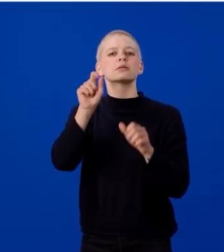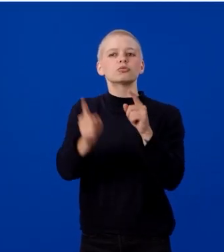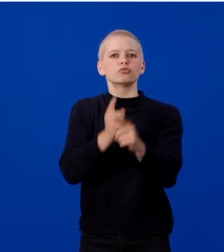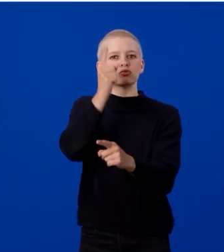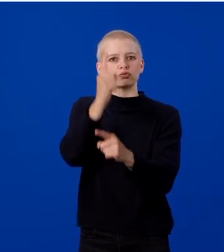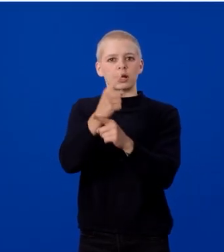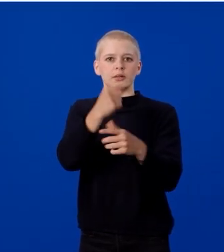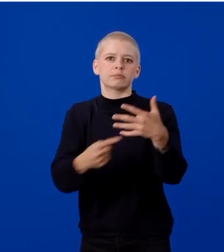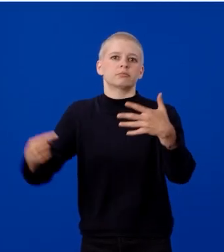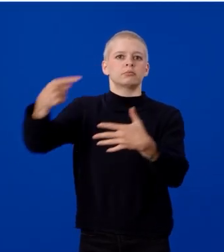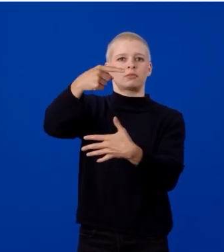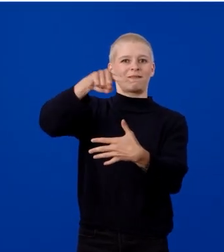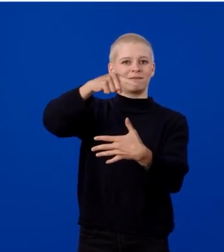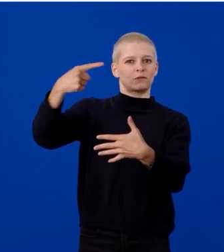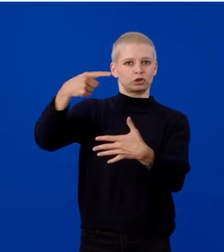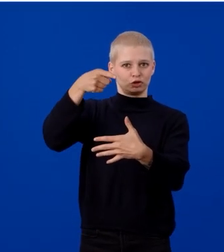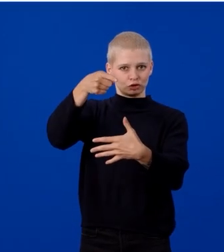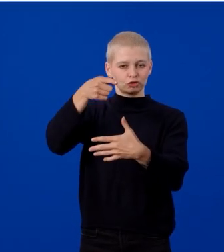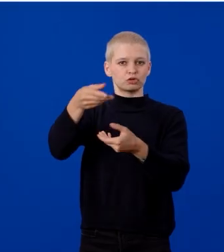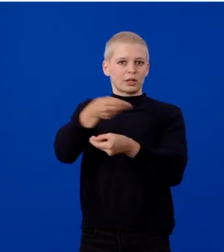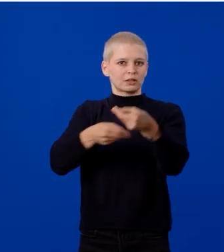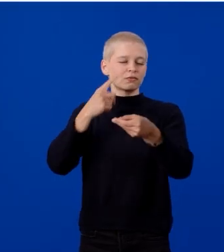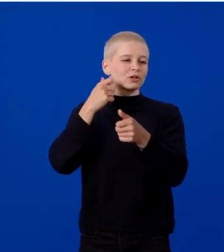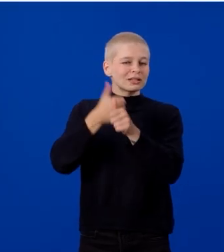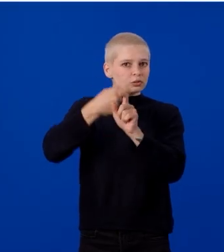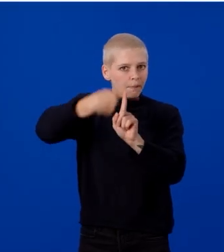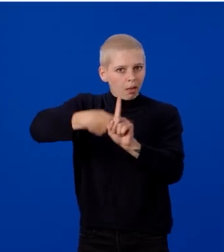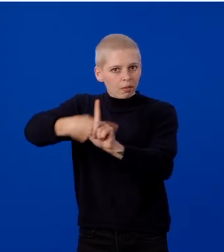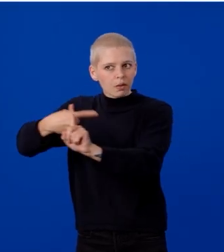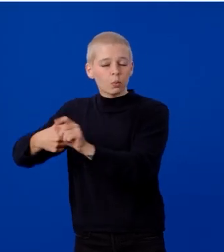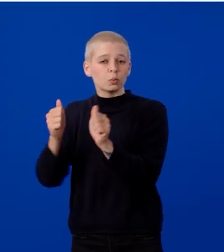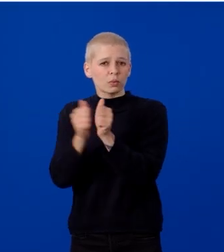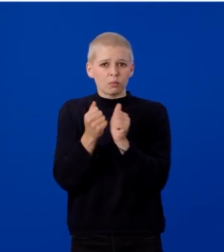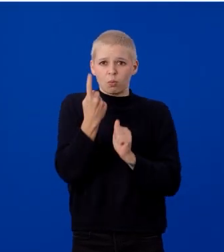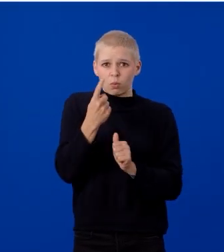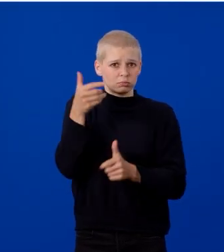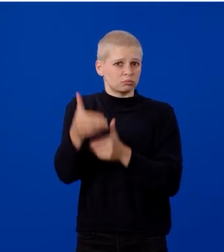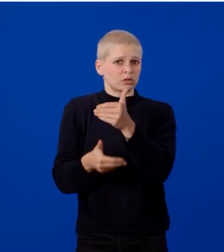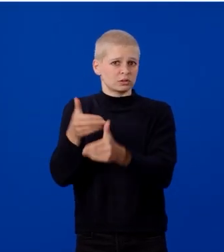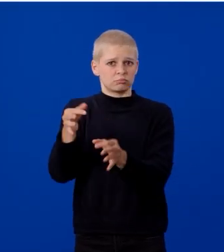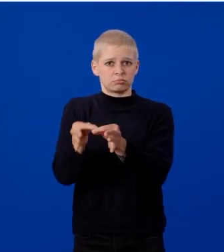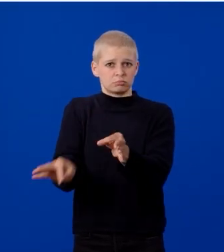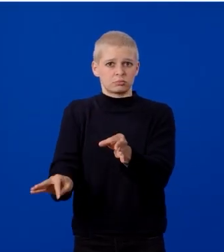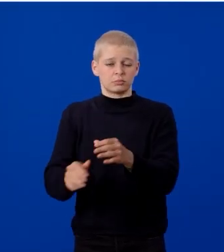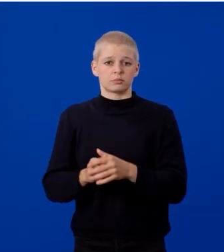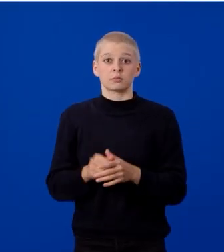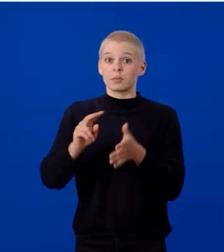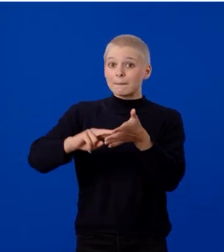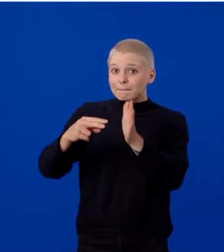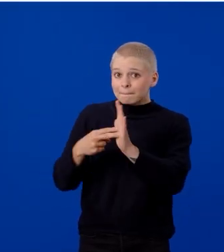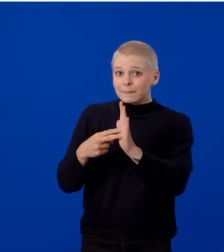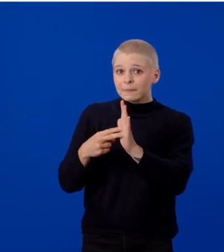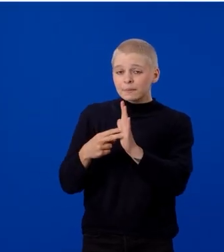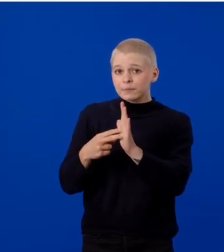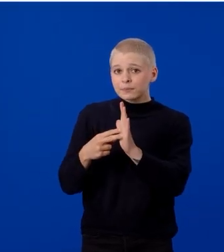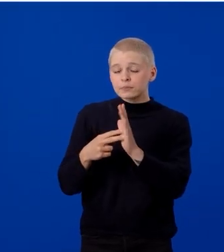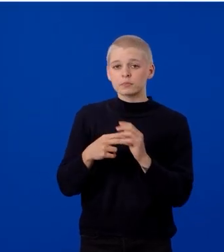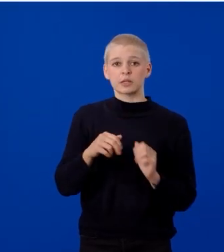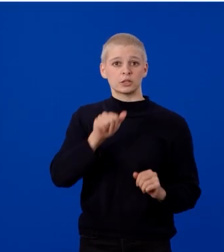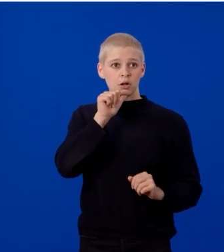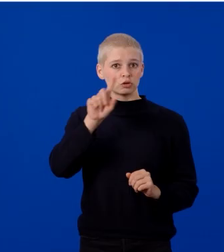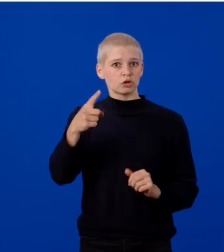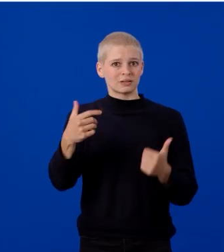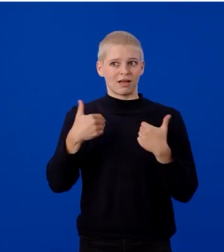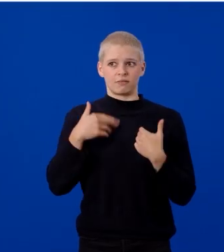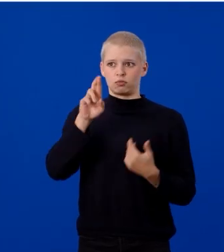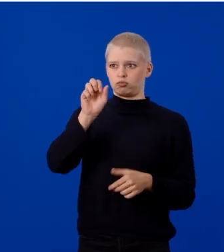transaction of each month, all within a single process. This means you get not just raw data,